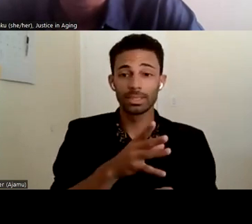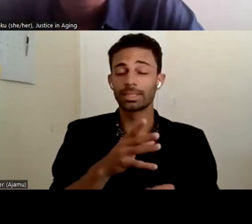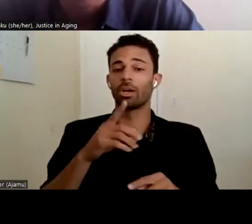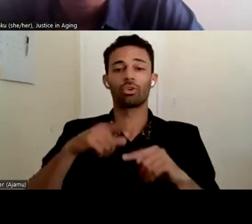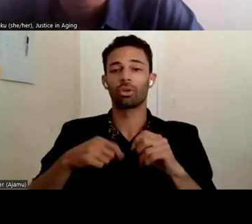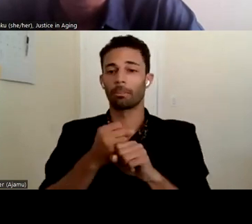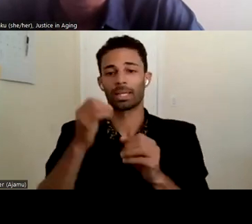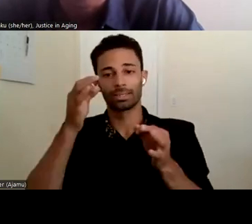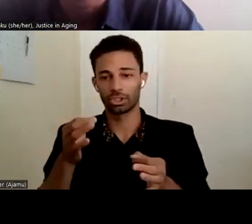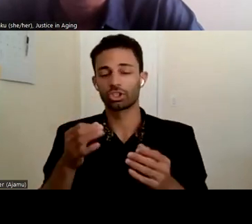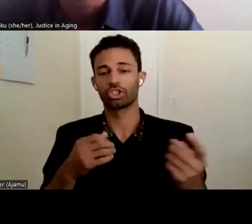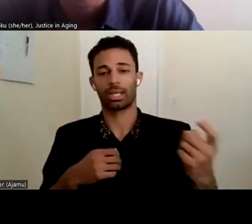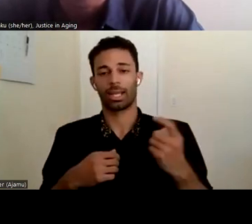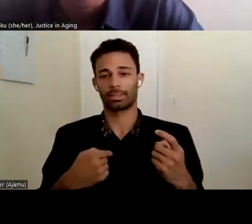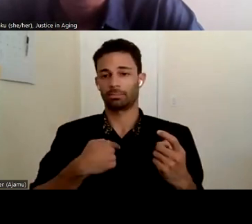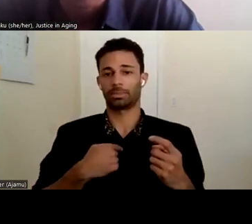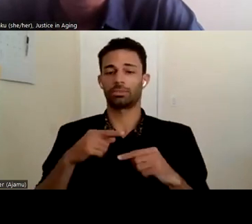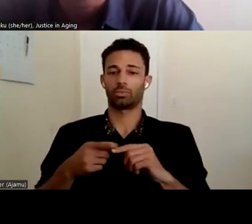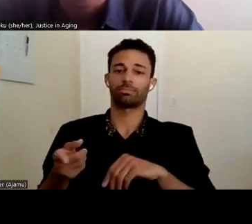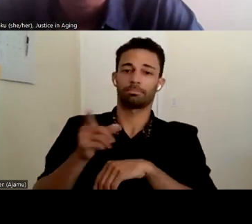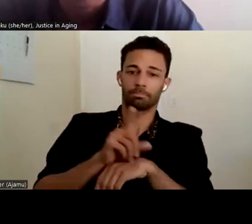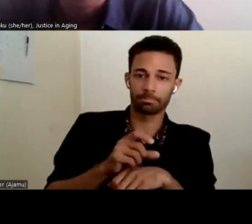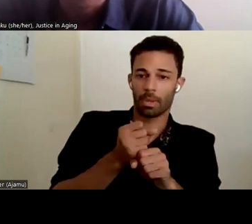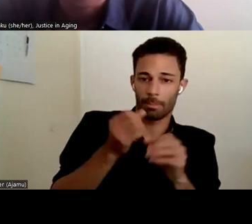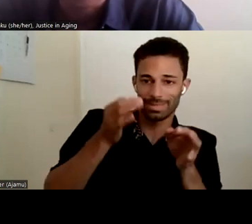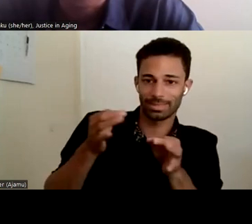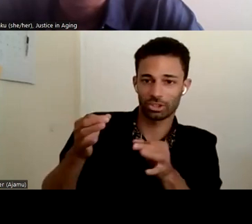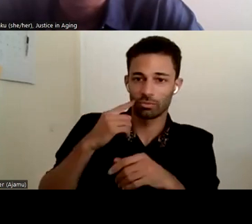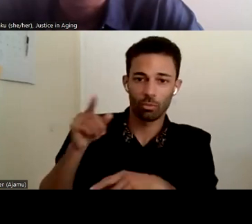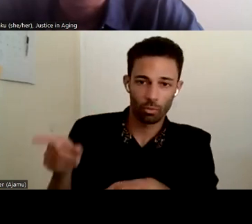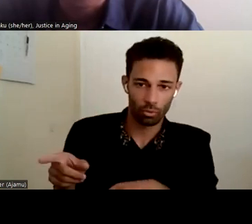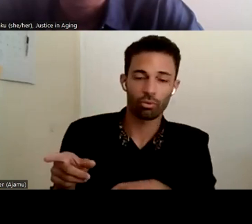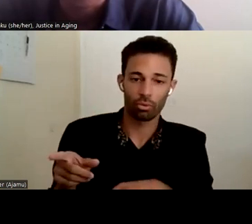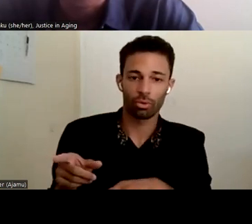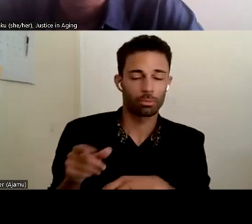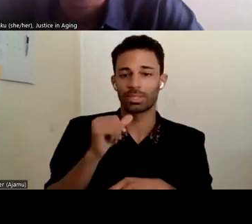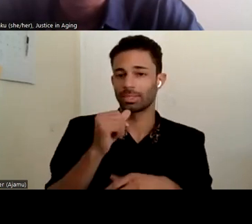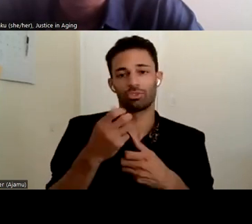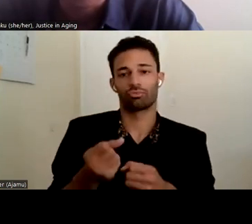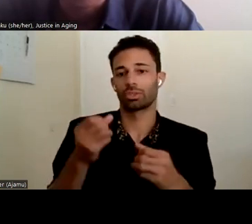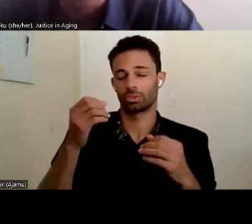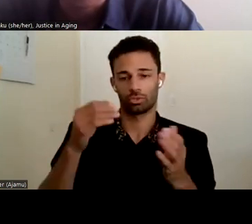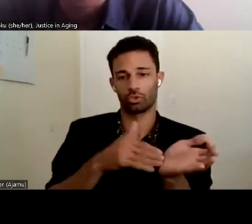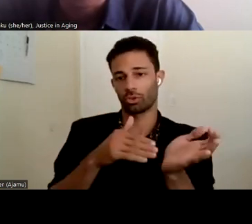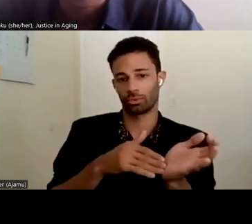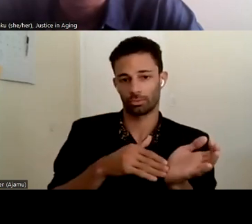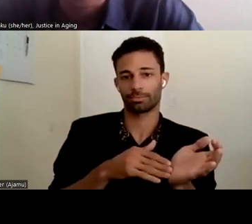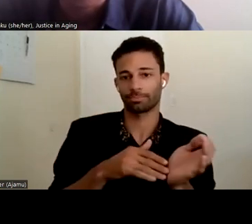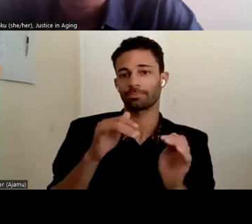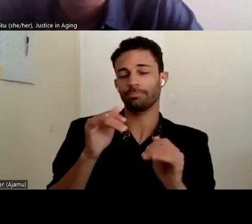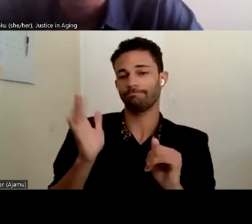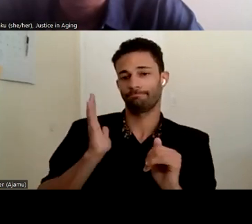me to stand in and make the decisions for her because she didn't trust the doctors. And this is in Fresno